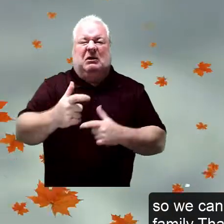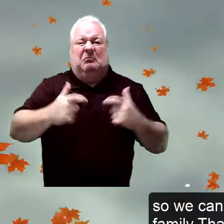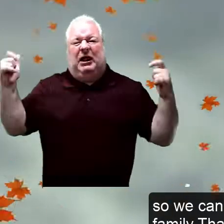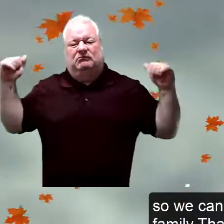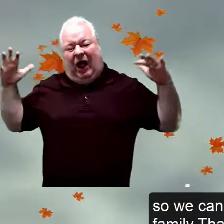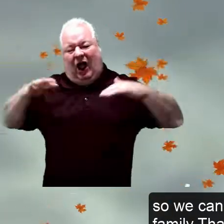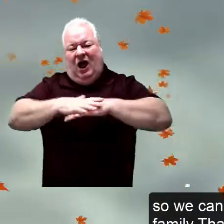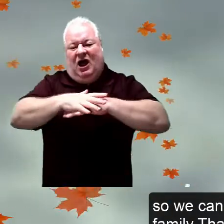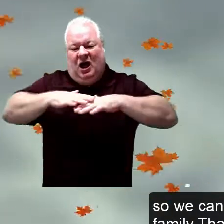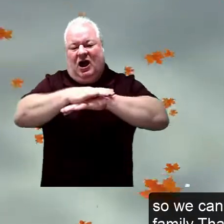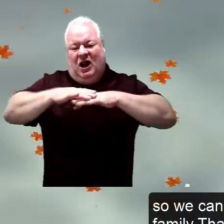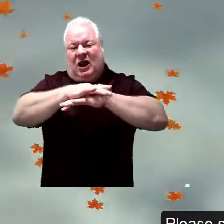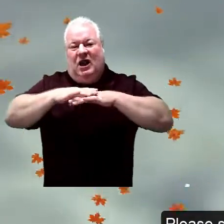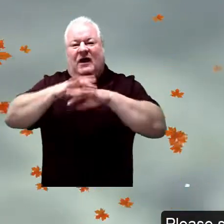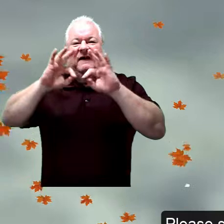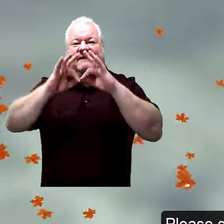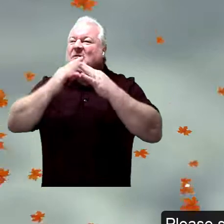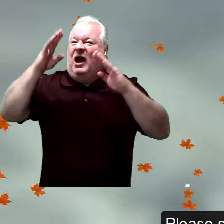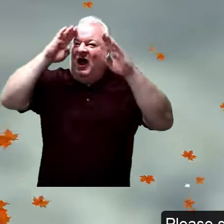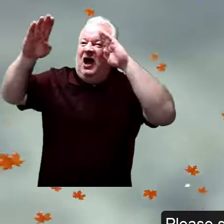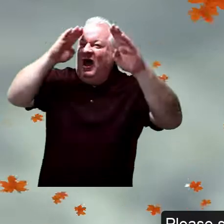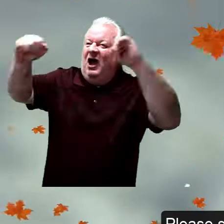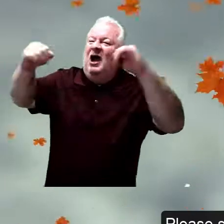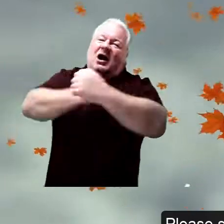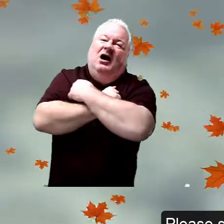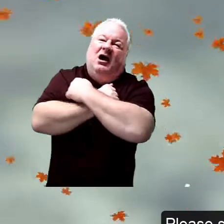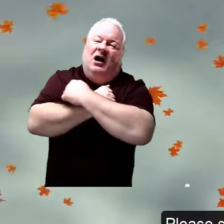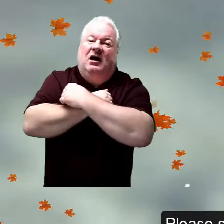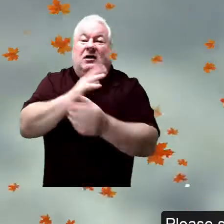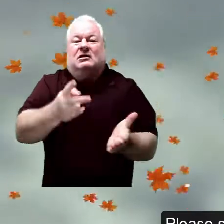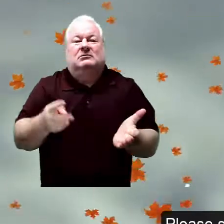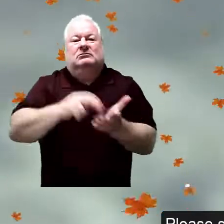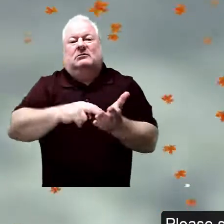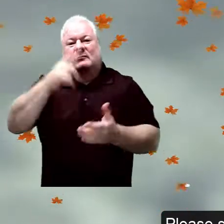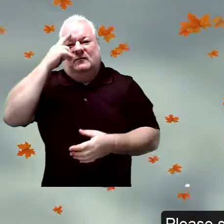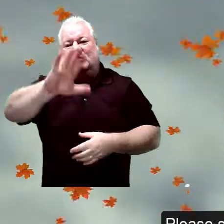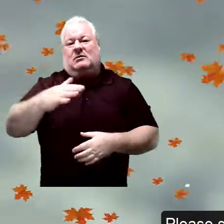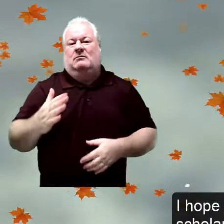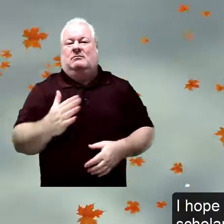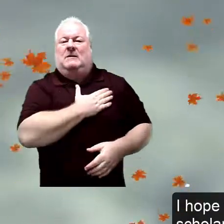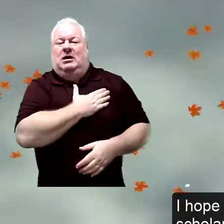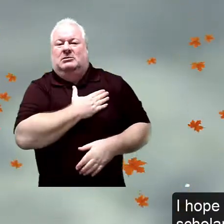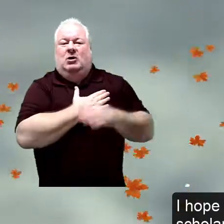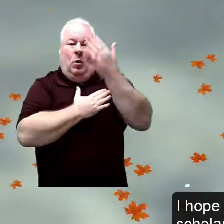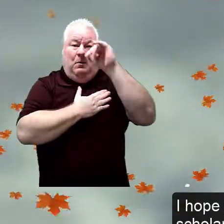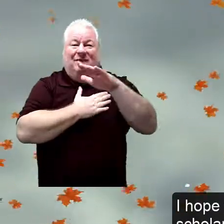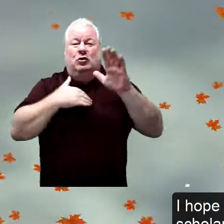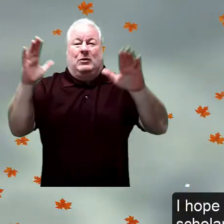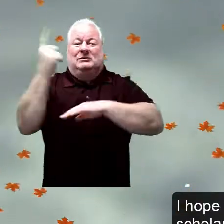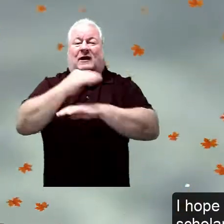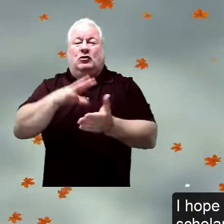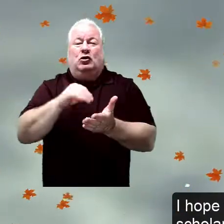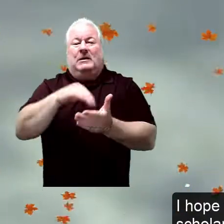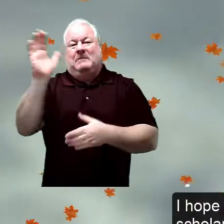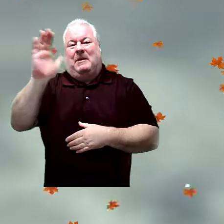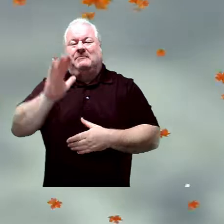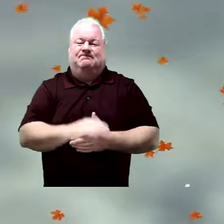Thanksgivings next year. Please stand for the Pledge of Allegiance. And I hope you have a great day of